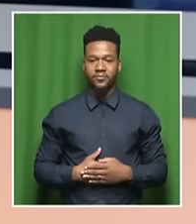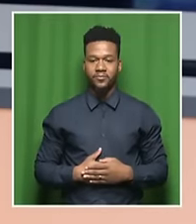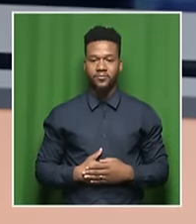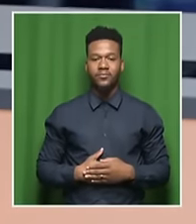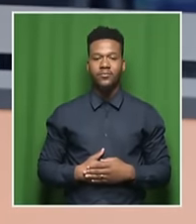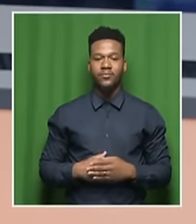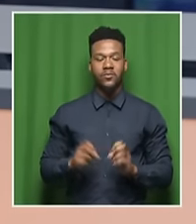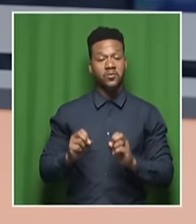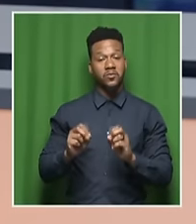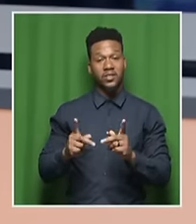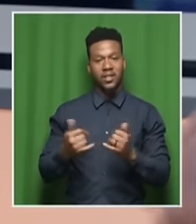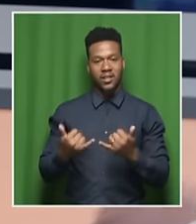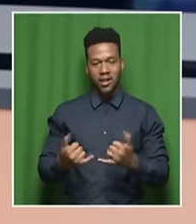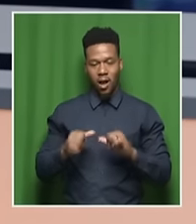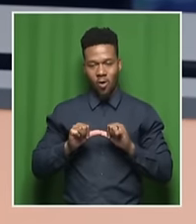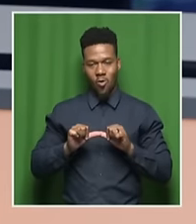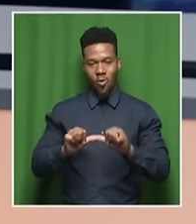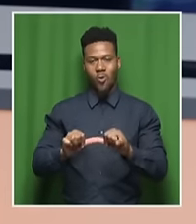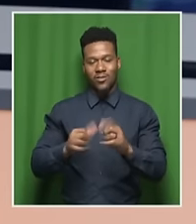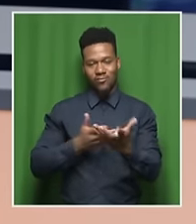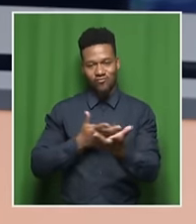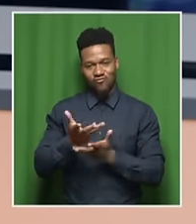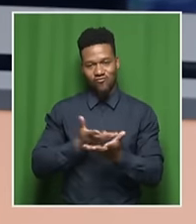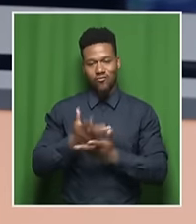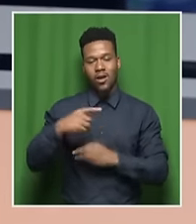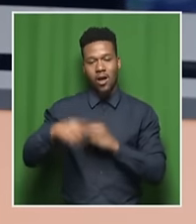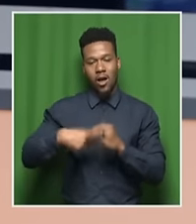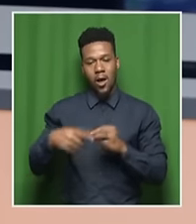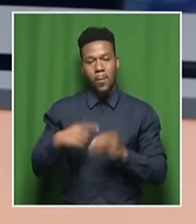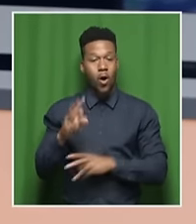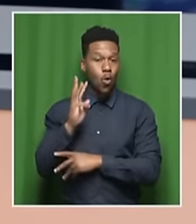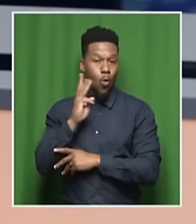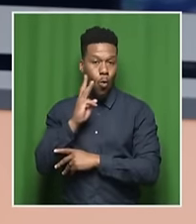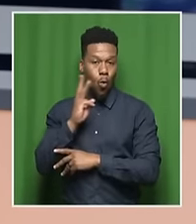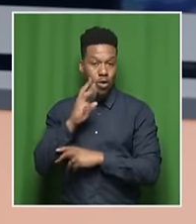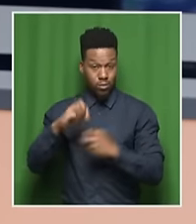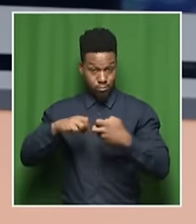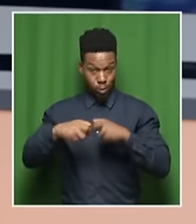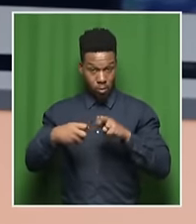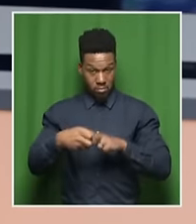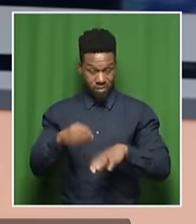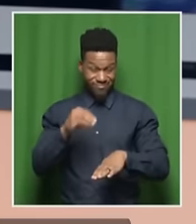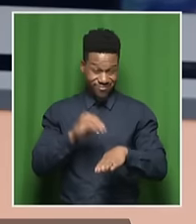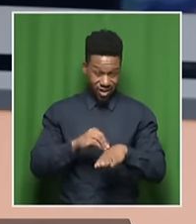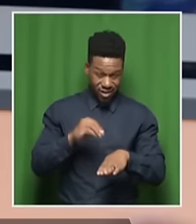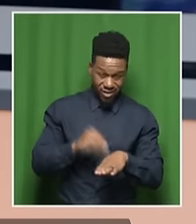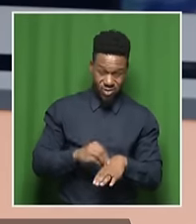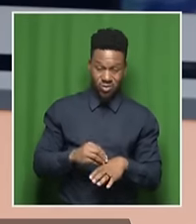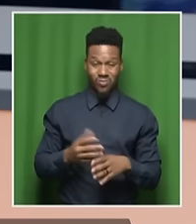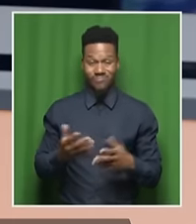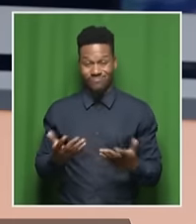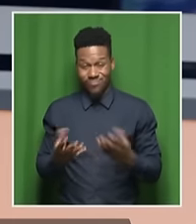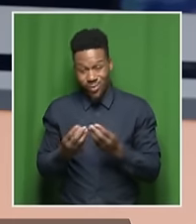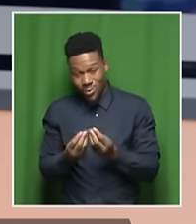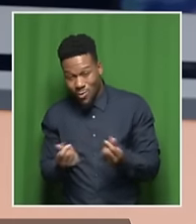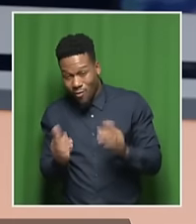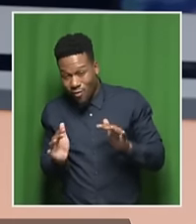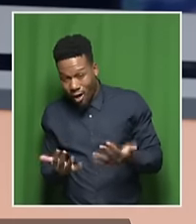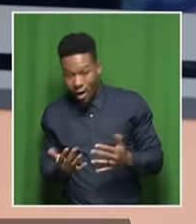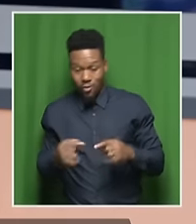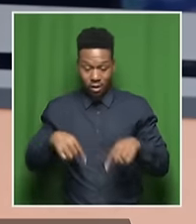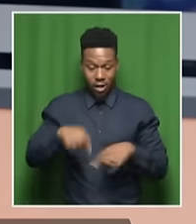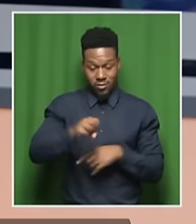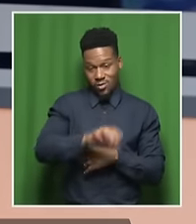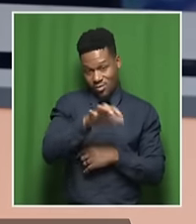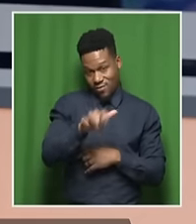Right, let's continue this conversation about the water problems and issues and solutions that South Africa needs to